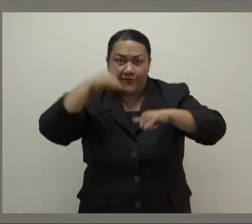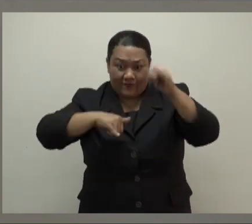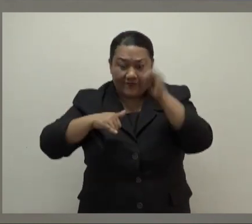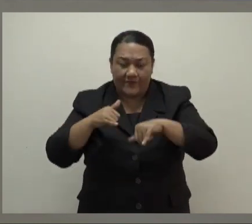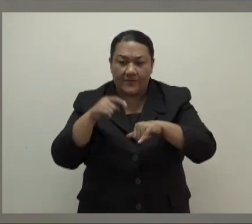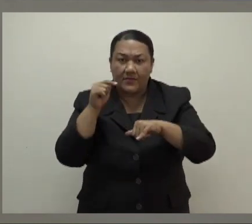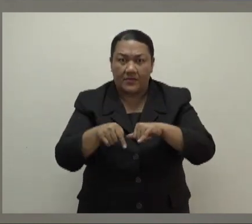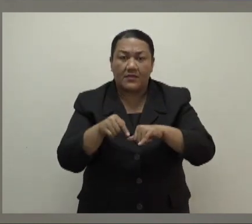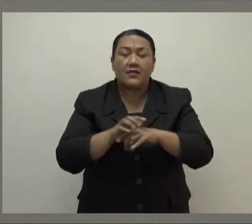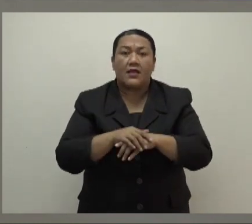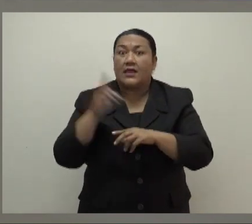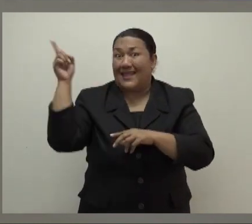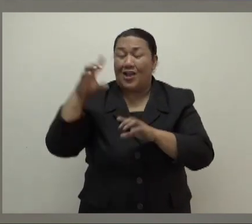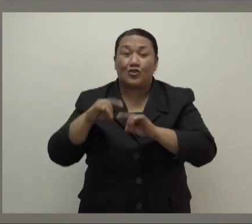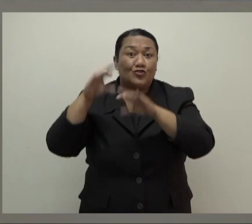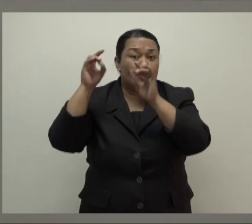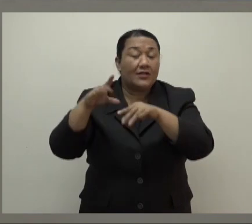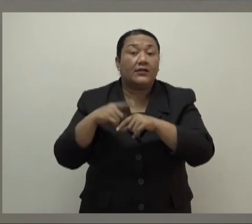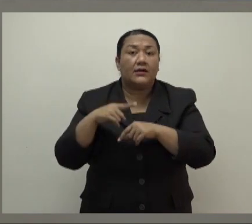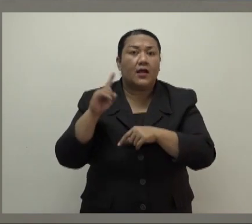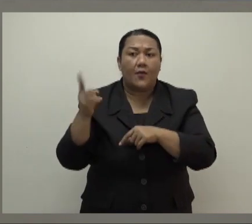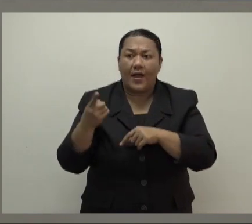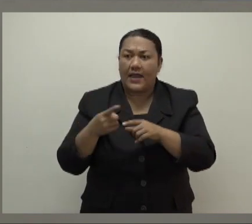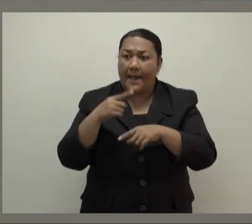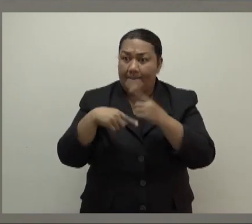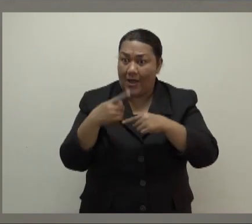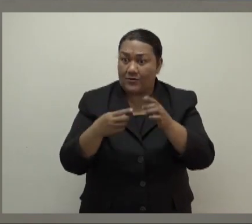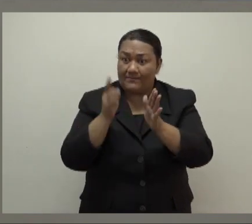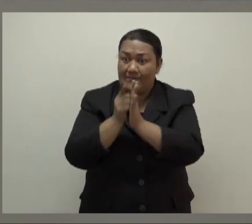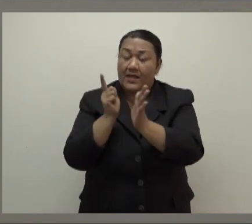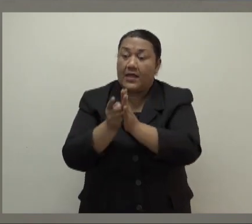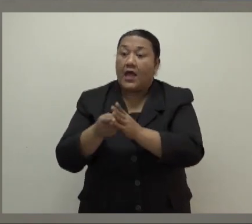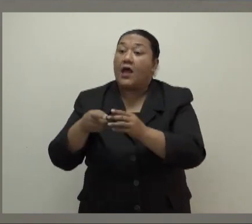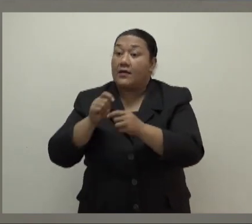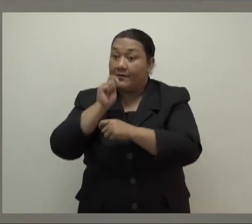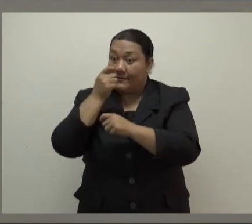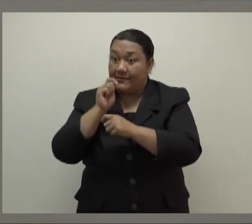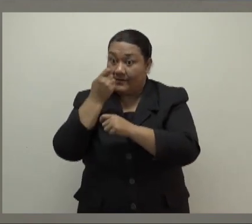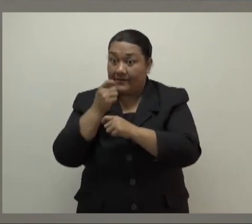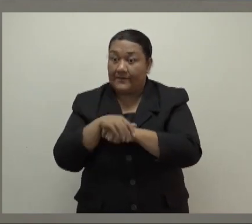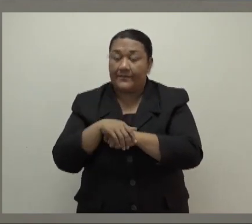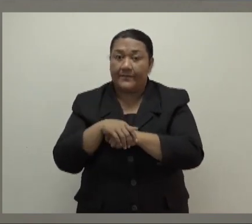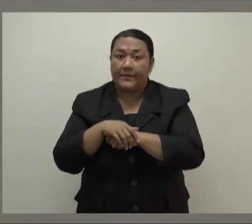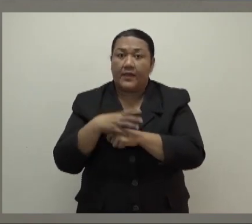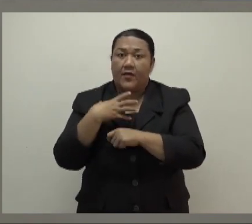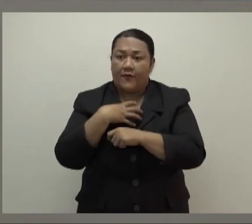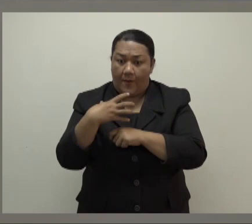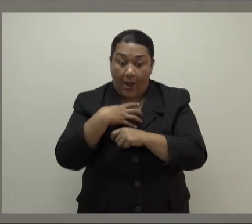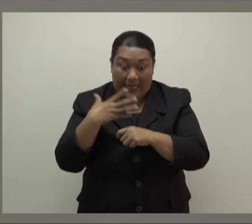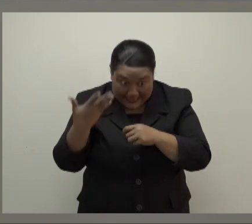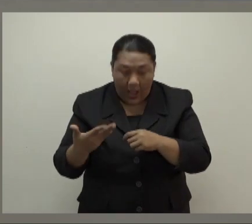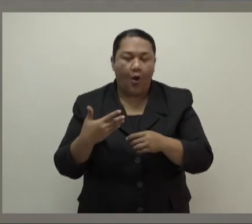rapid antigen tests or rats as they are called as an alternative to PCR tests. We are adding that same option.